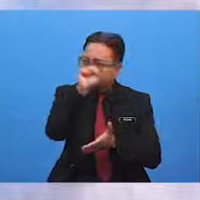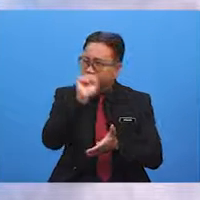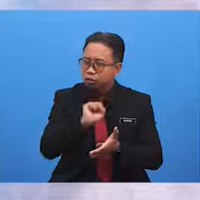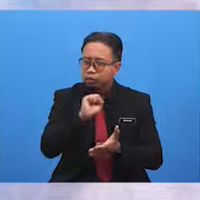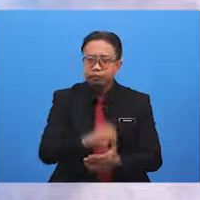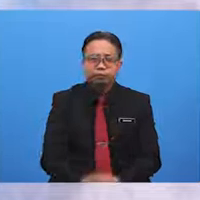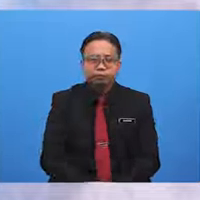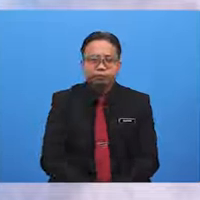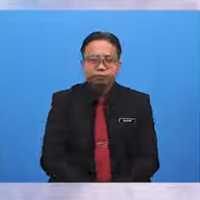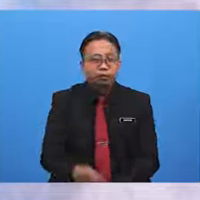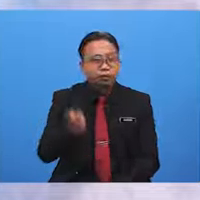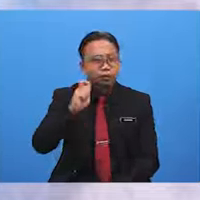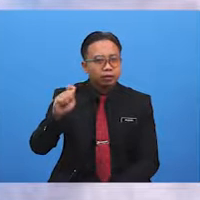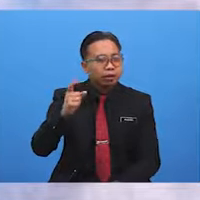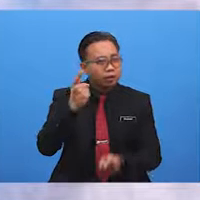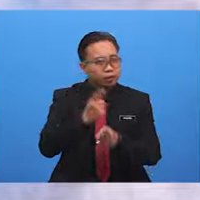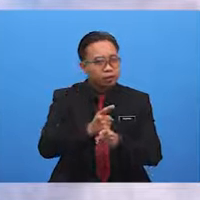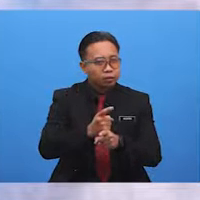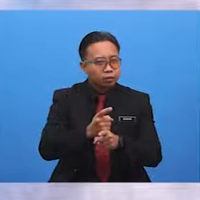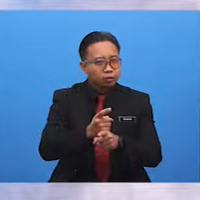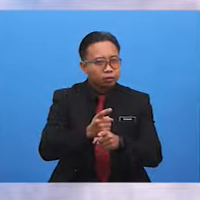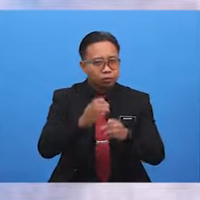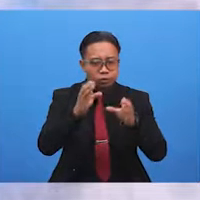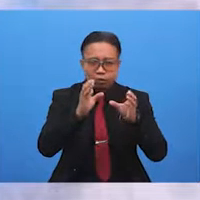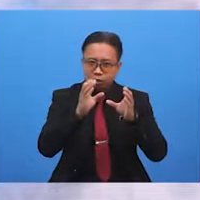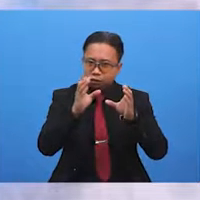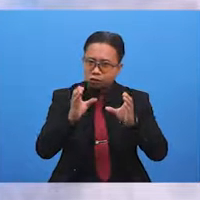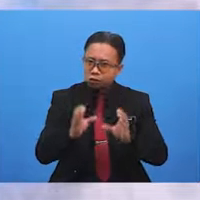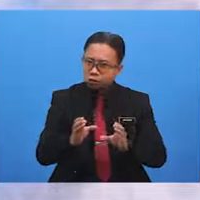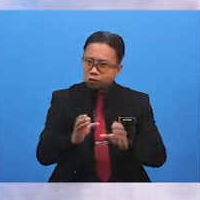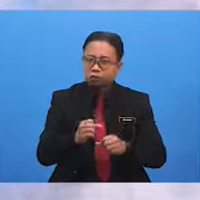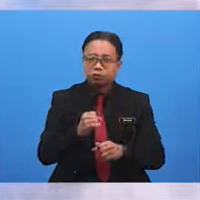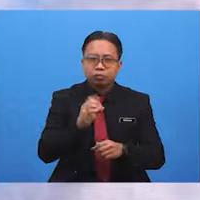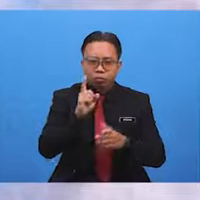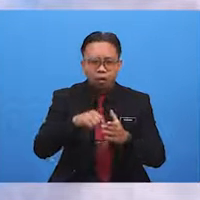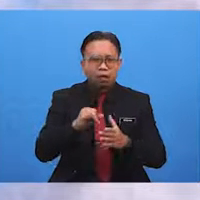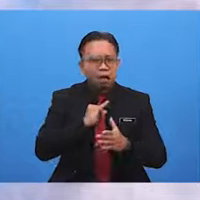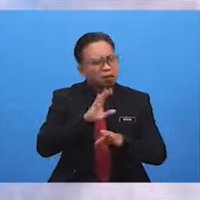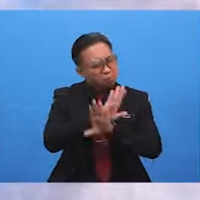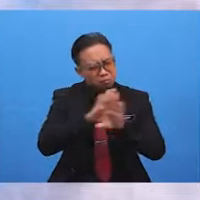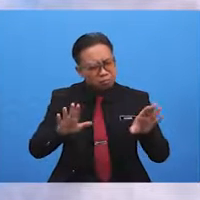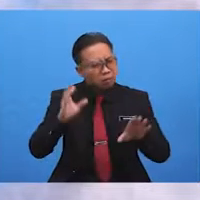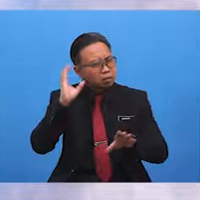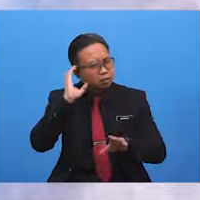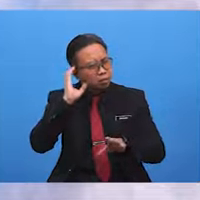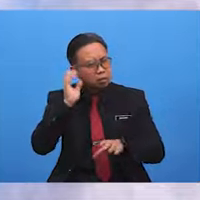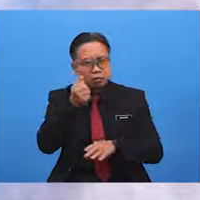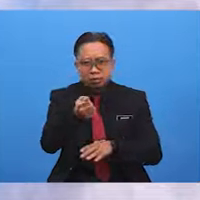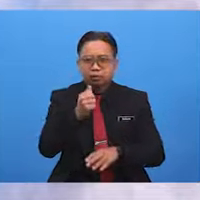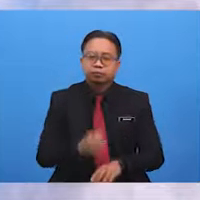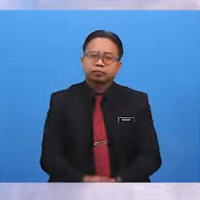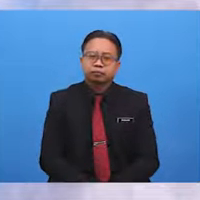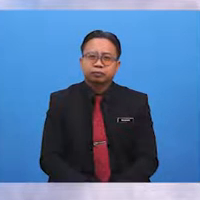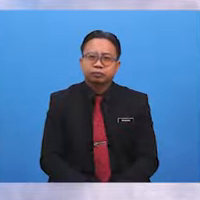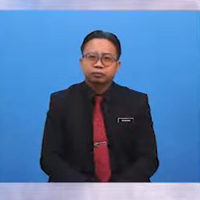The correct structure is what? I can't hear you. Let's try one more.